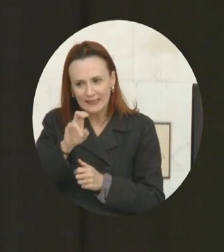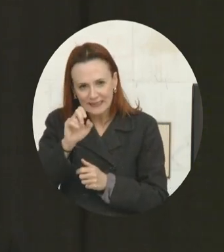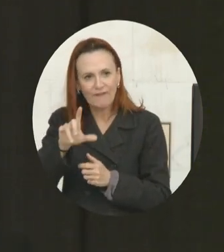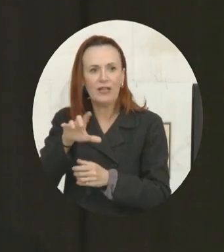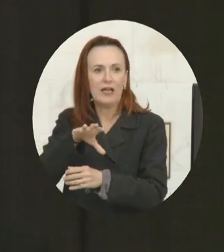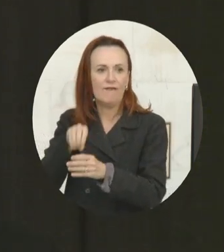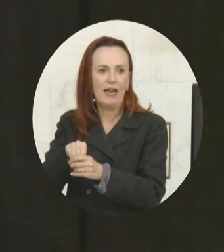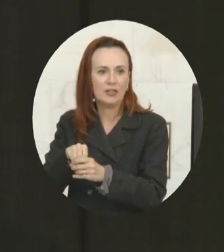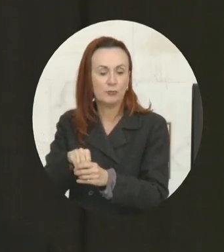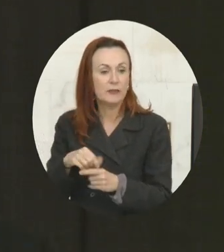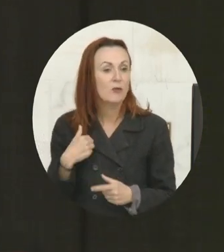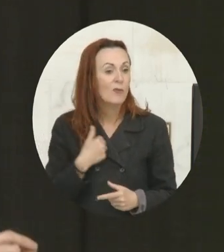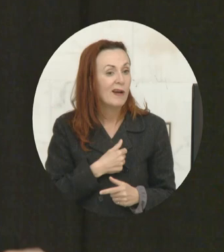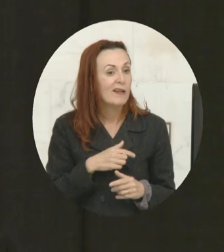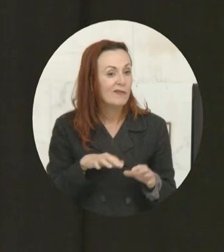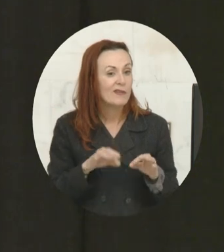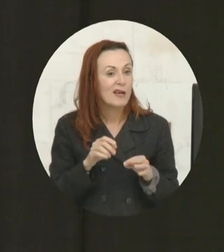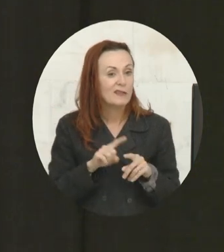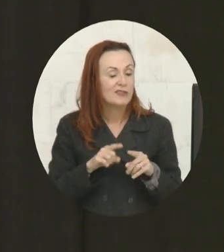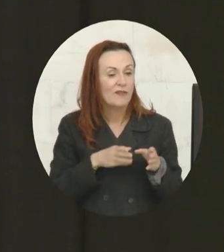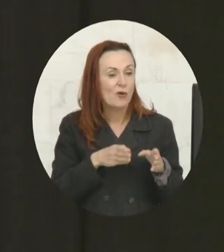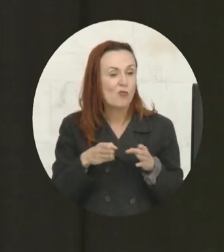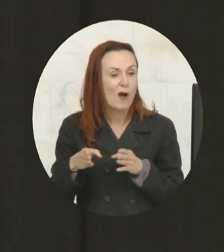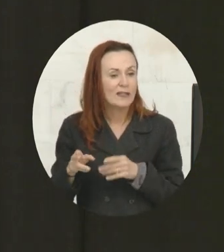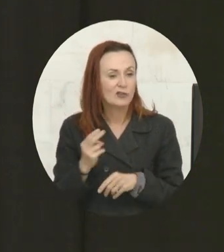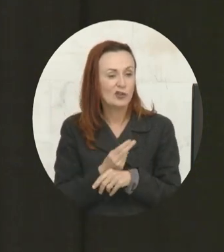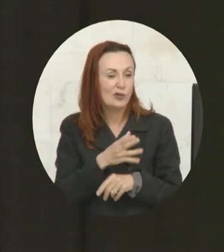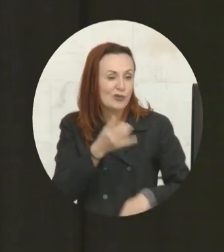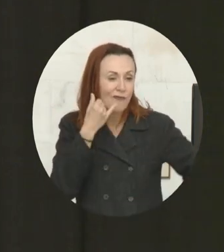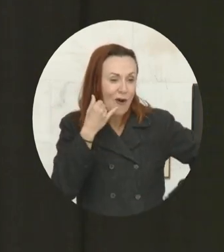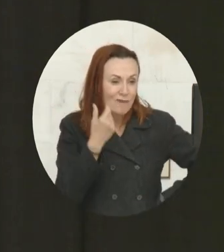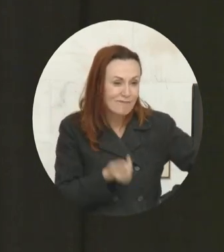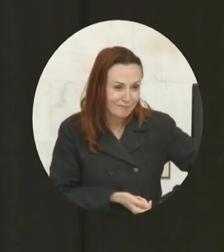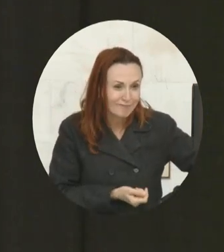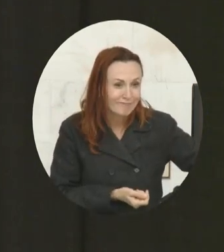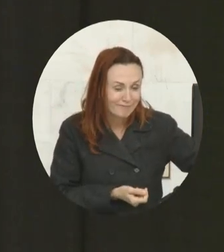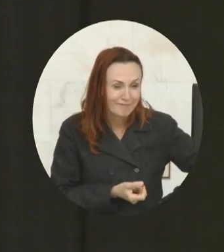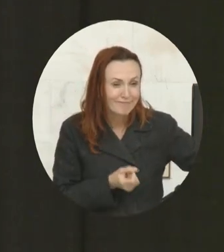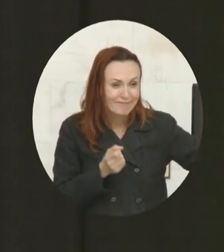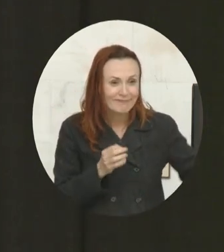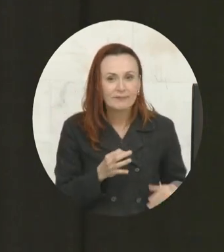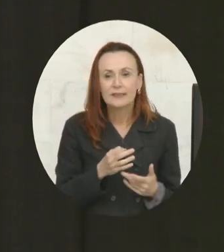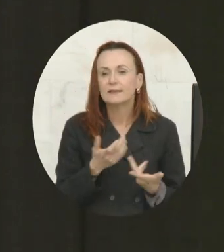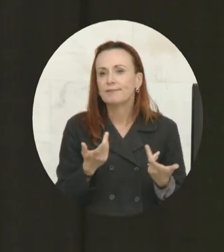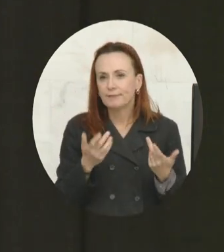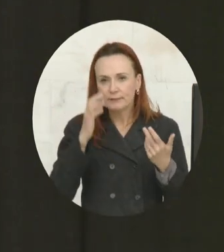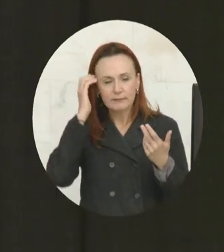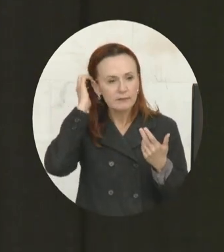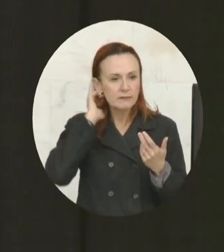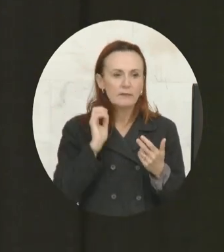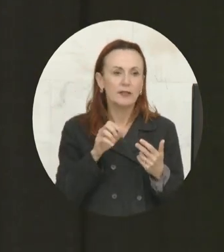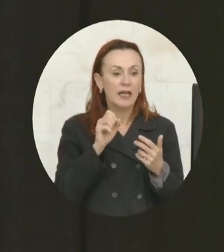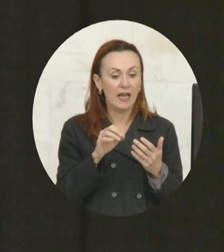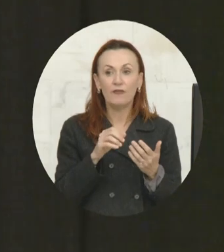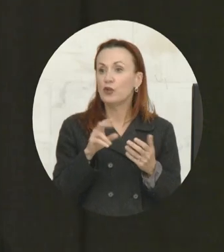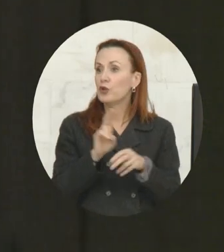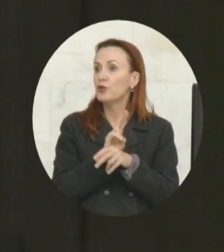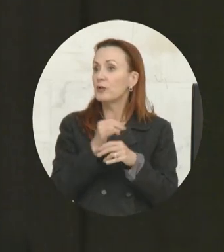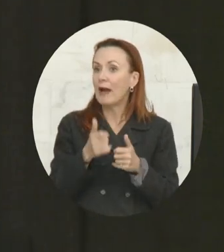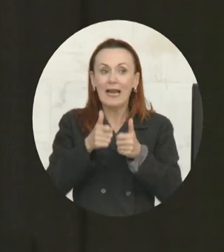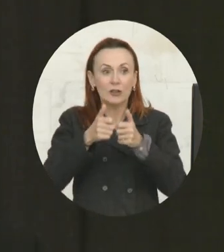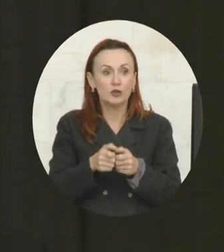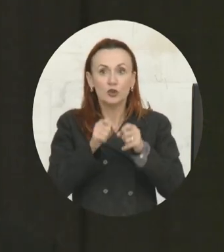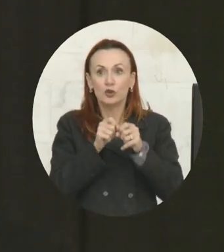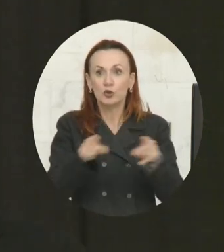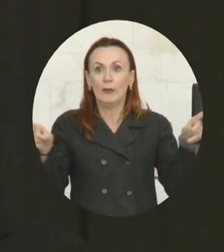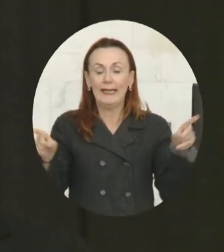but what we found is there are different ways to be using your phone, right? If you're on it right now, texting, bad on you. But if you're on it right now, tweeting to friends, telling